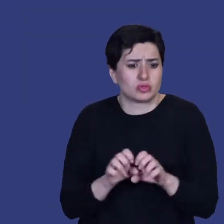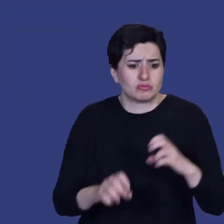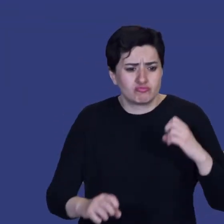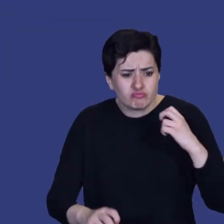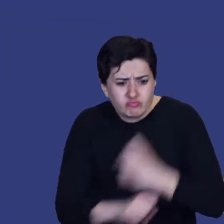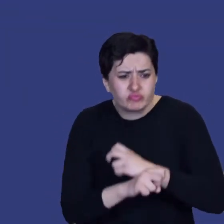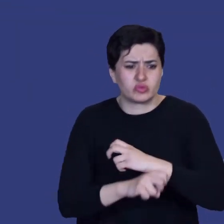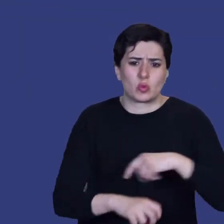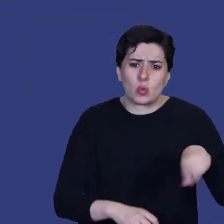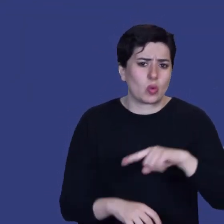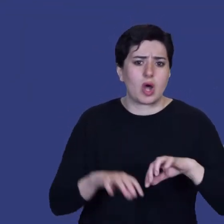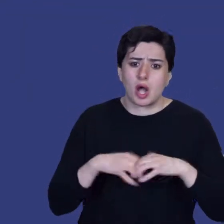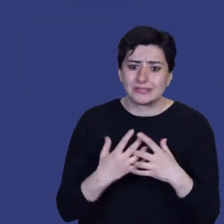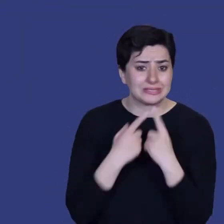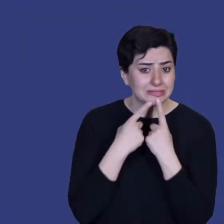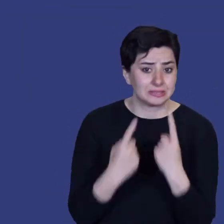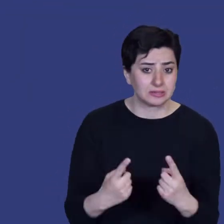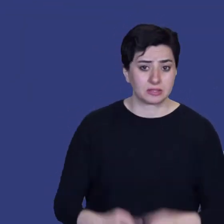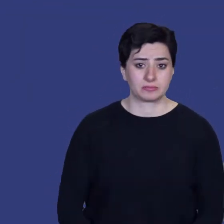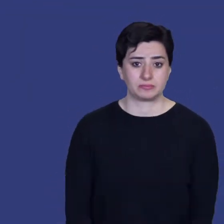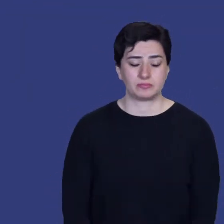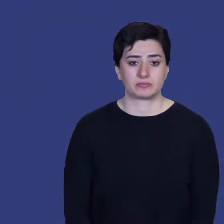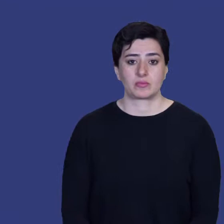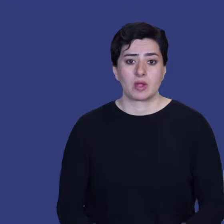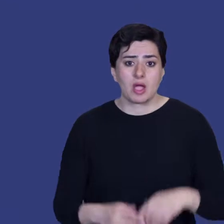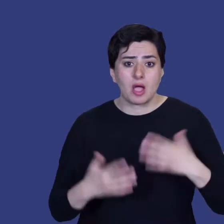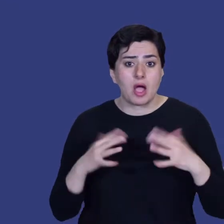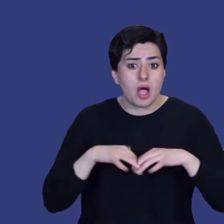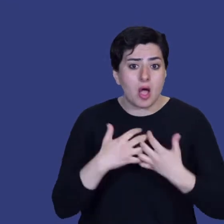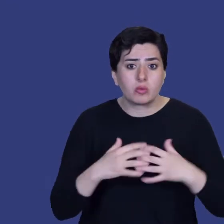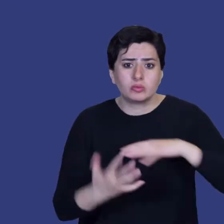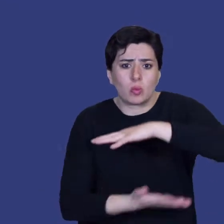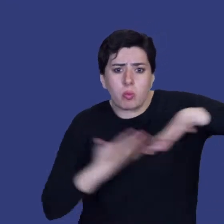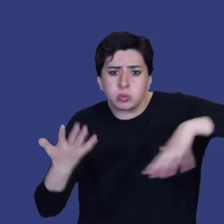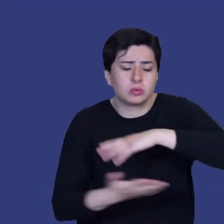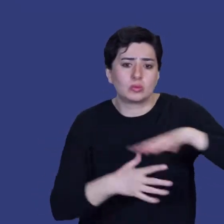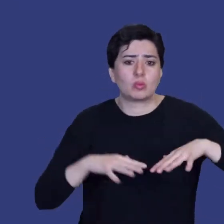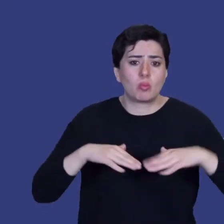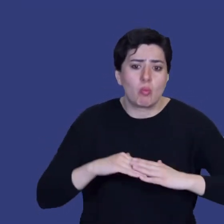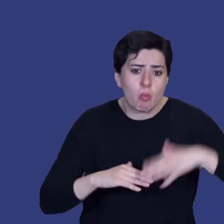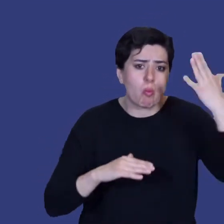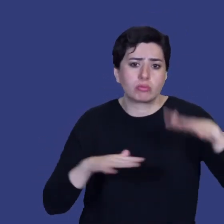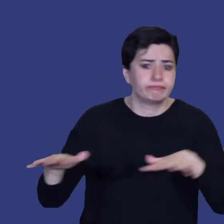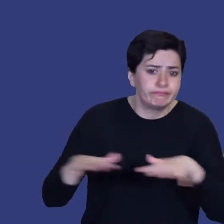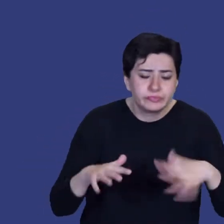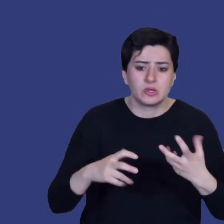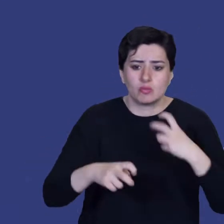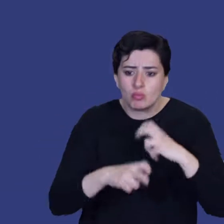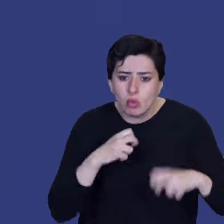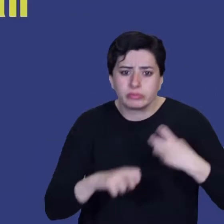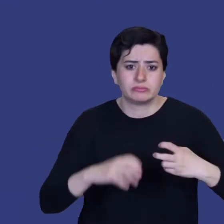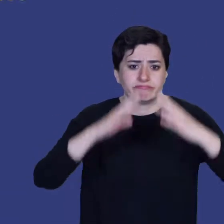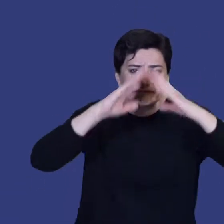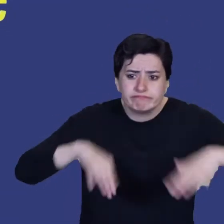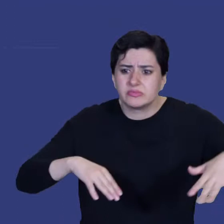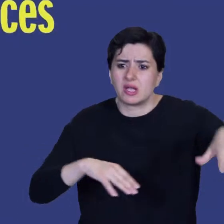Risk is the chance that a hazard will turn into a disaster. We can't always prevent hazards, but